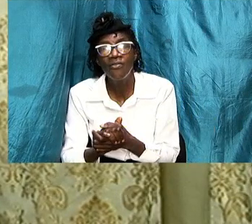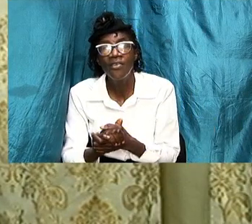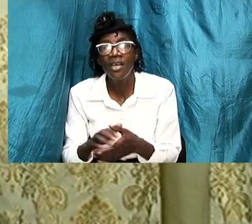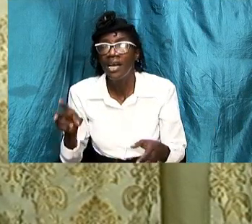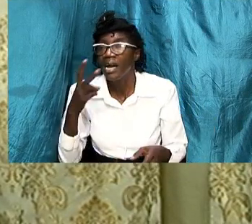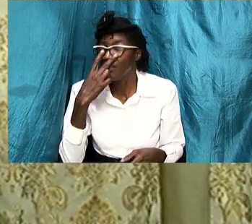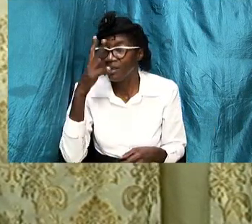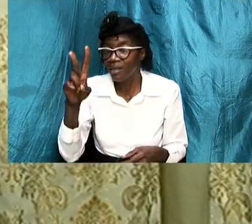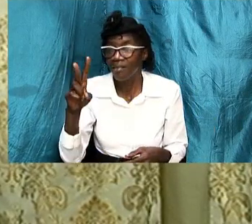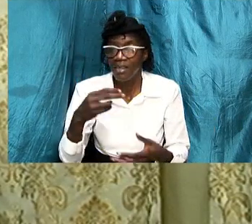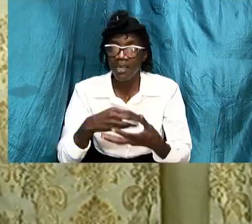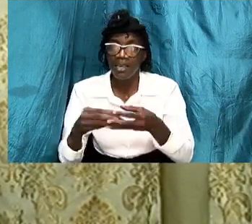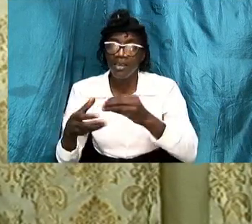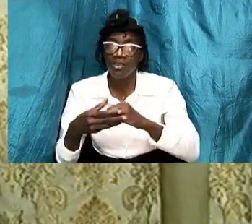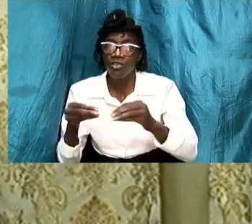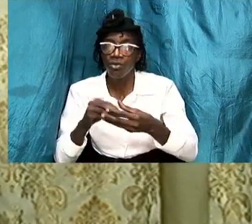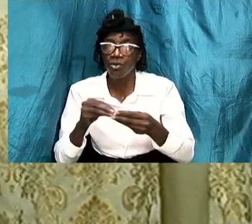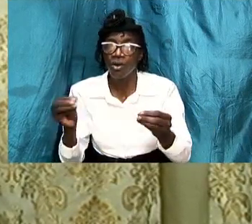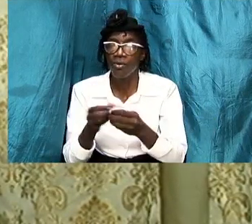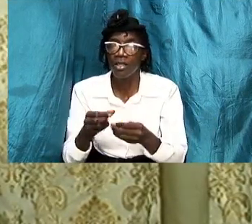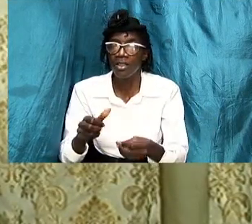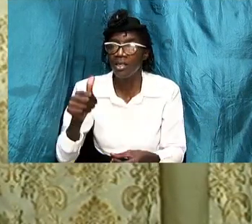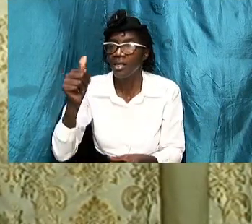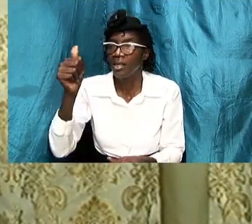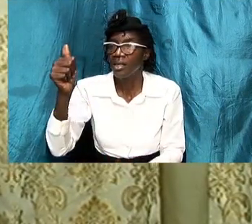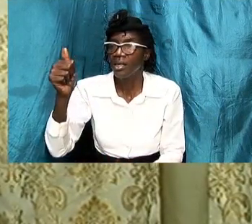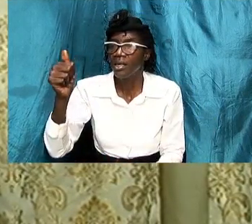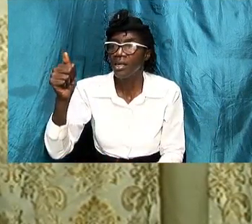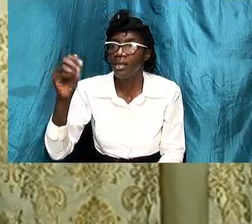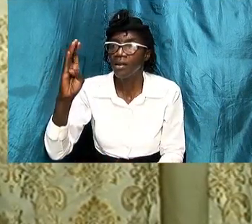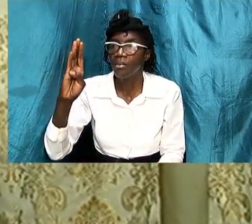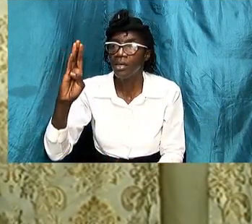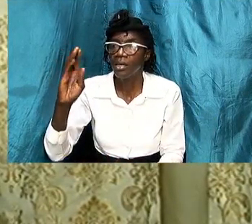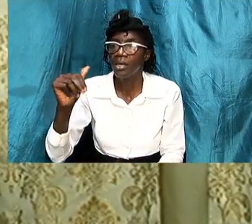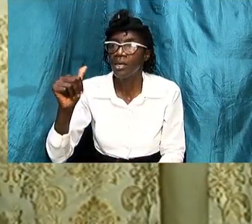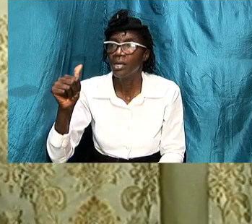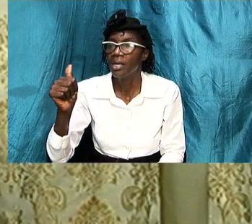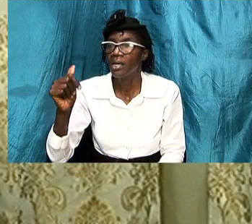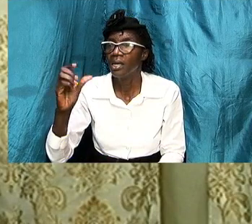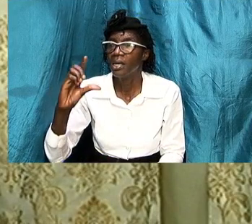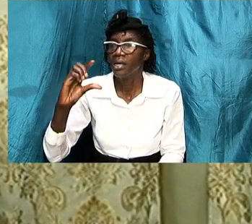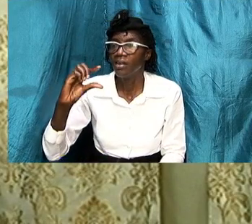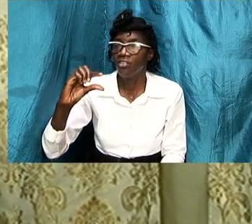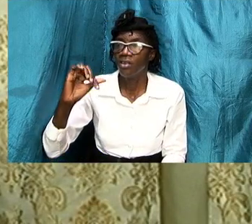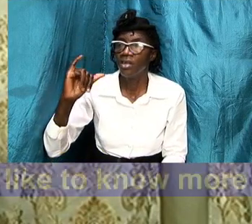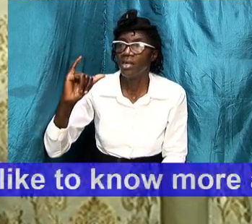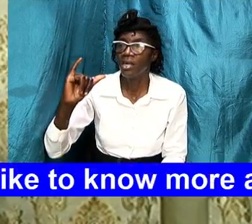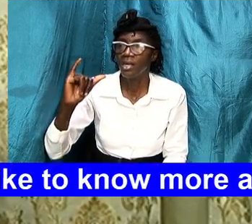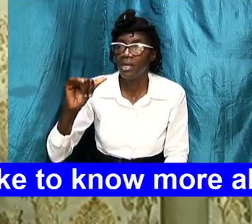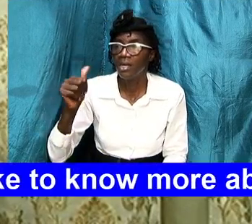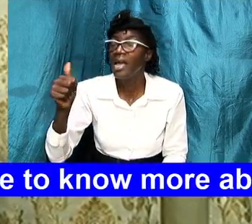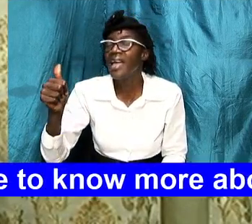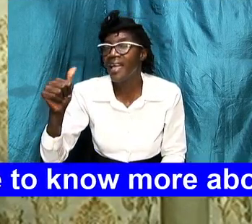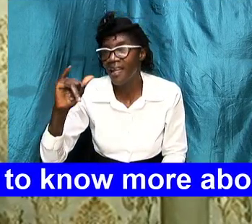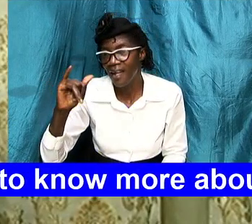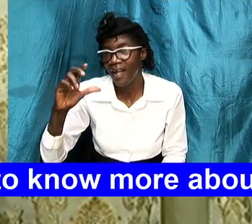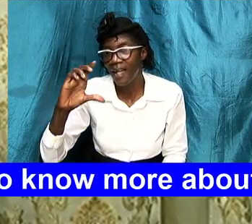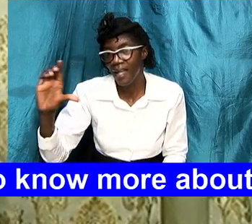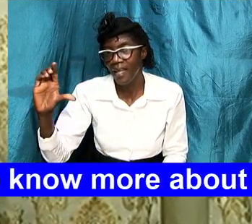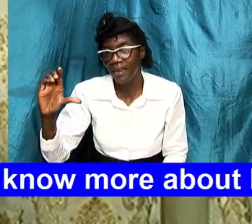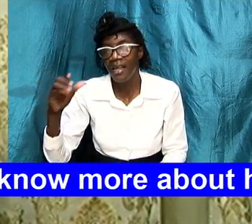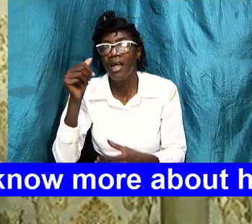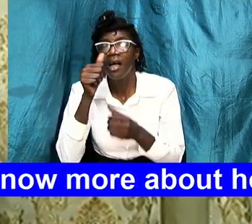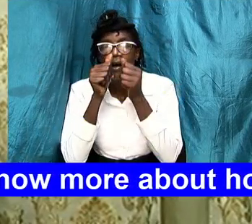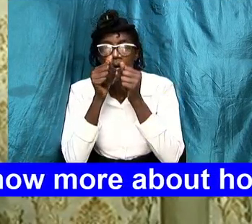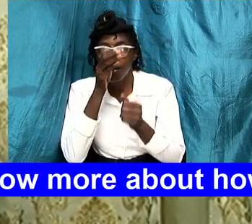in this story with abigail god bless you we close for this evening and god's willing uh life spirit